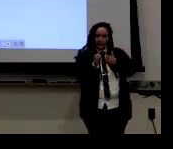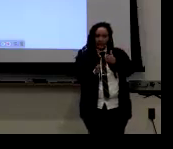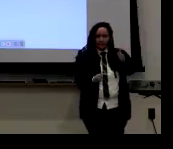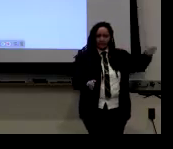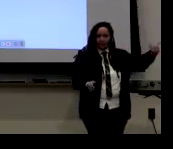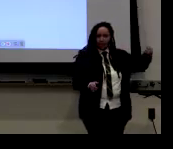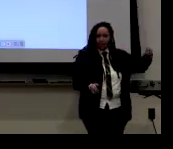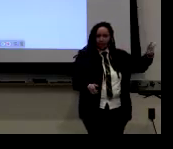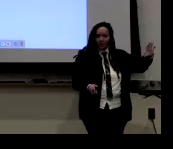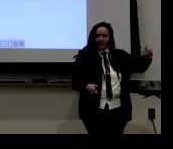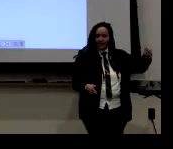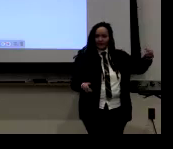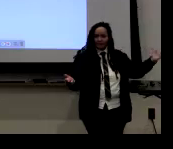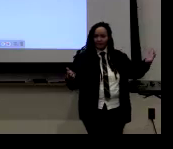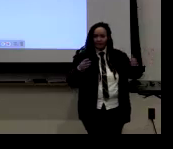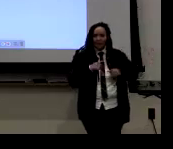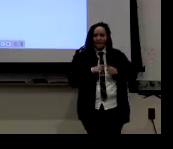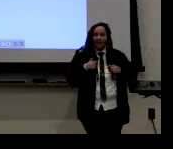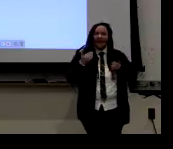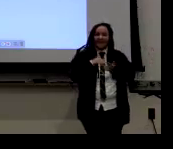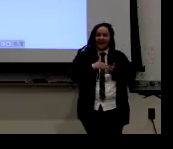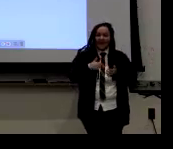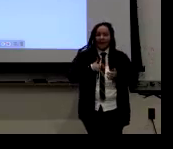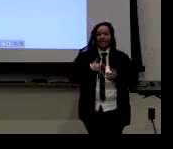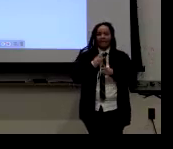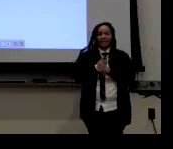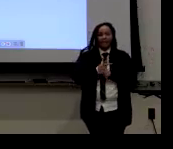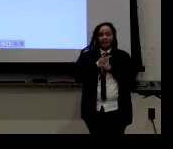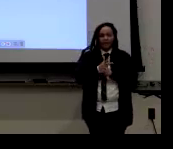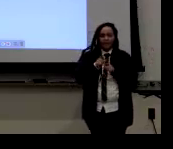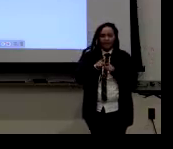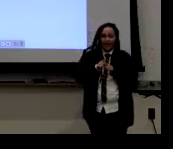So high class, middle class, low class.